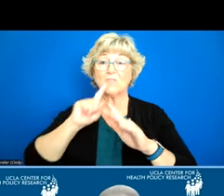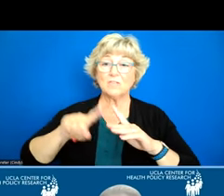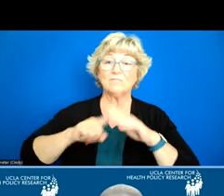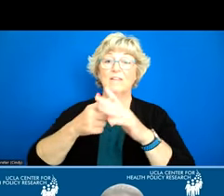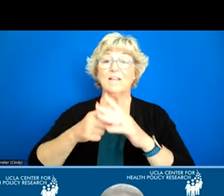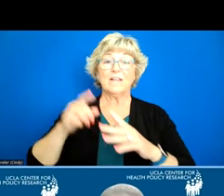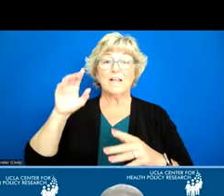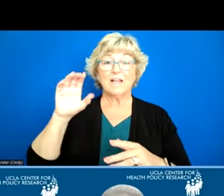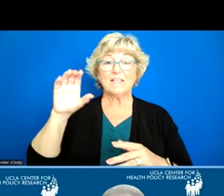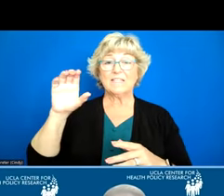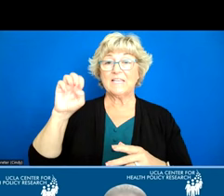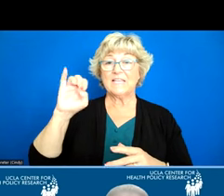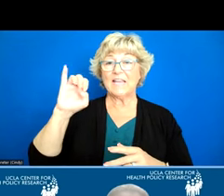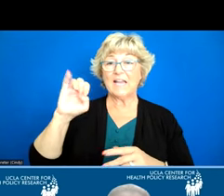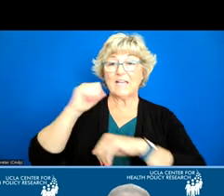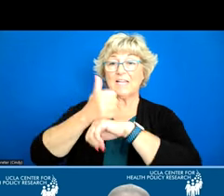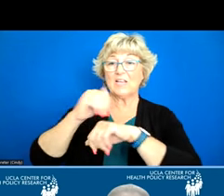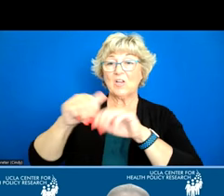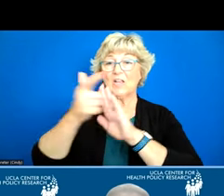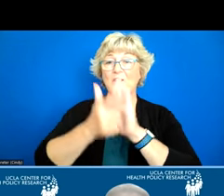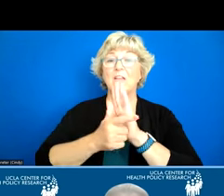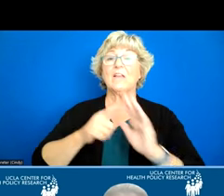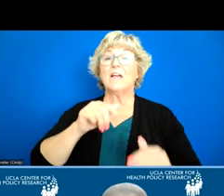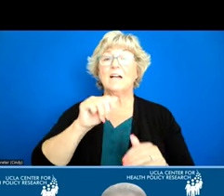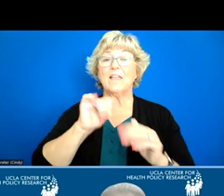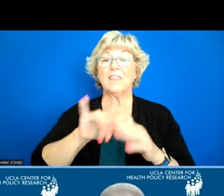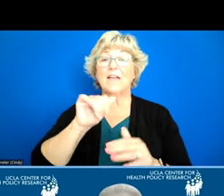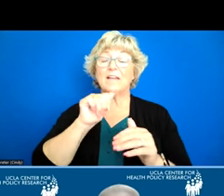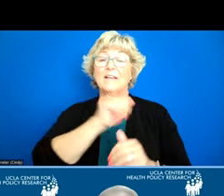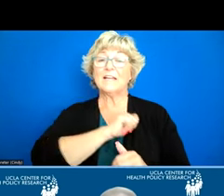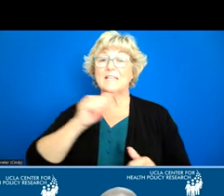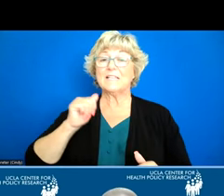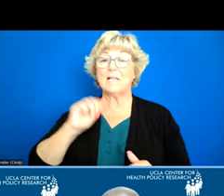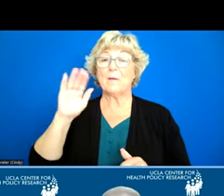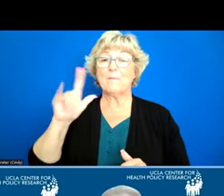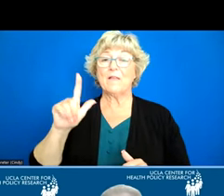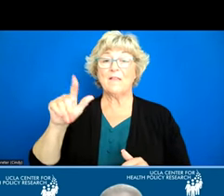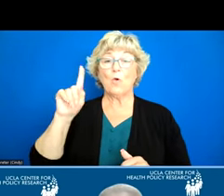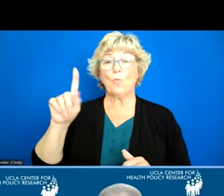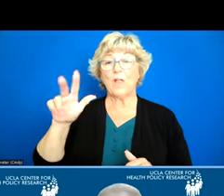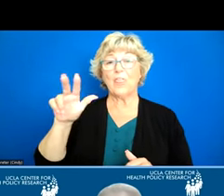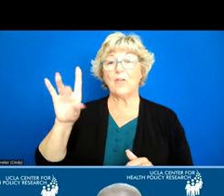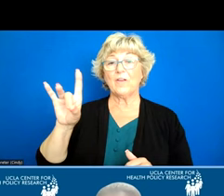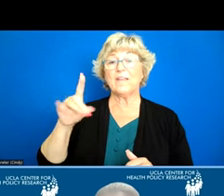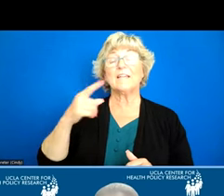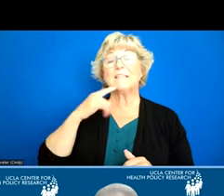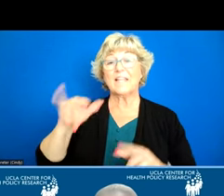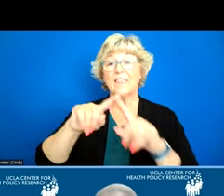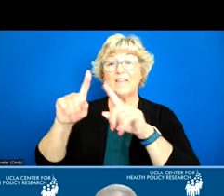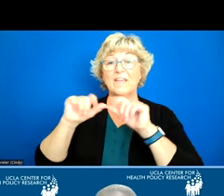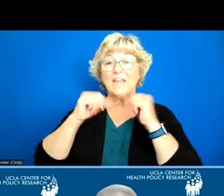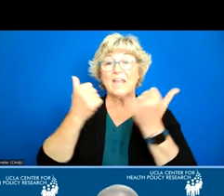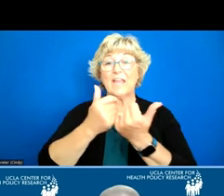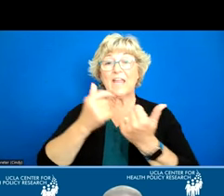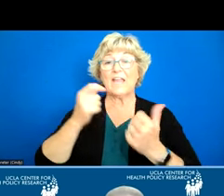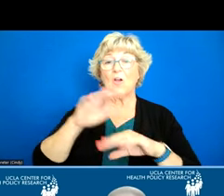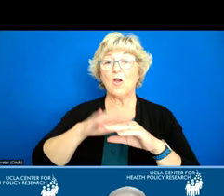index into law assembly bill 138 which was passed back in 2011 requires the area agencies on aging to